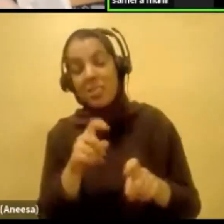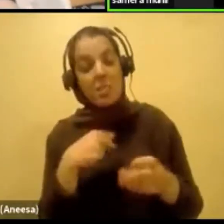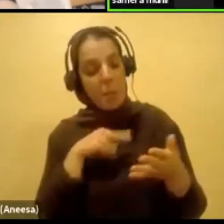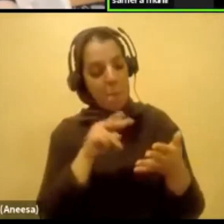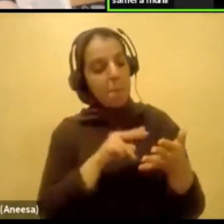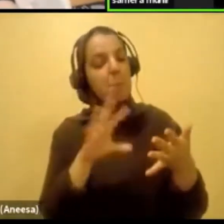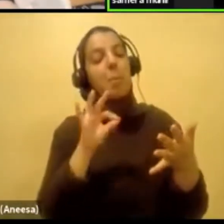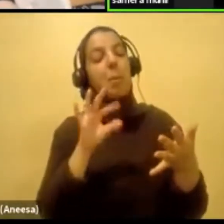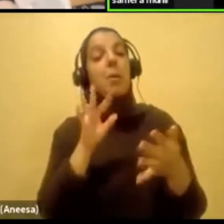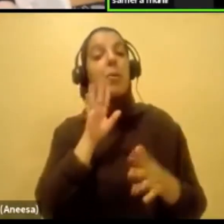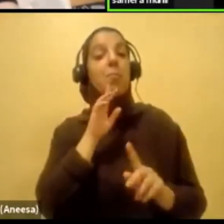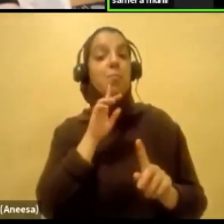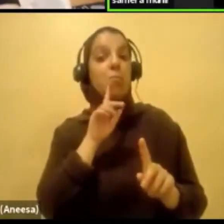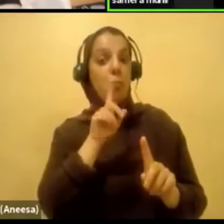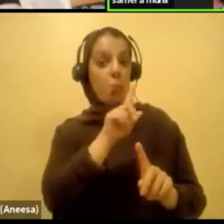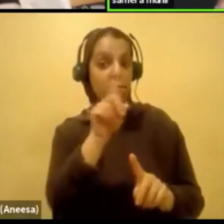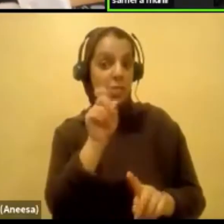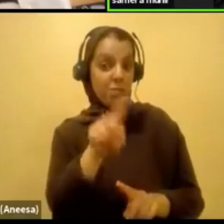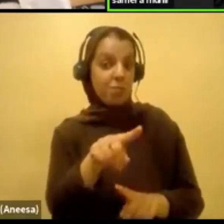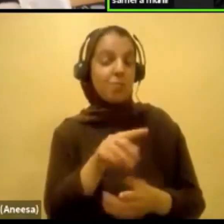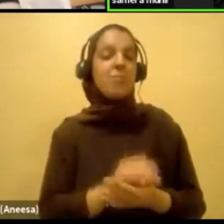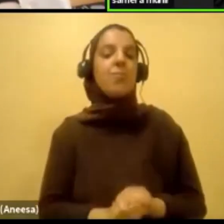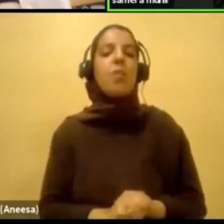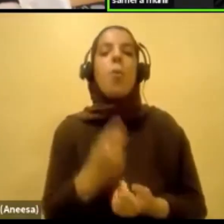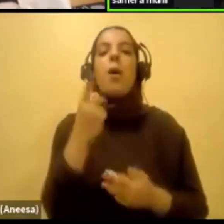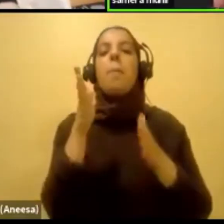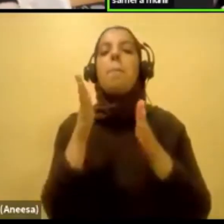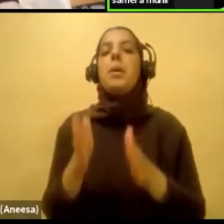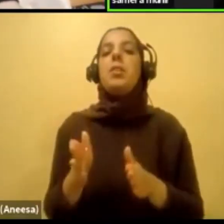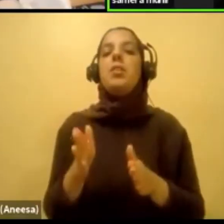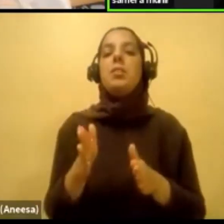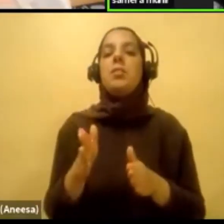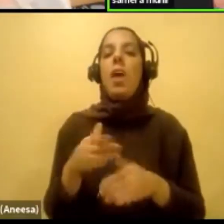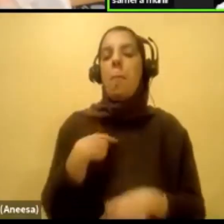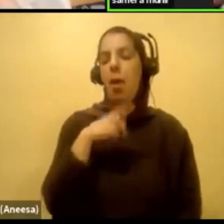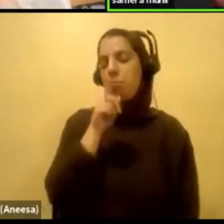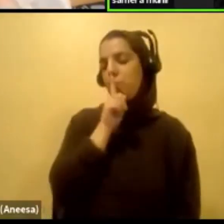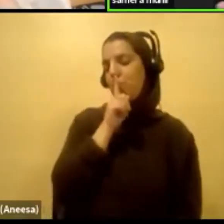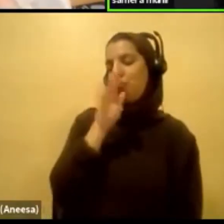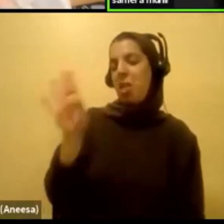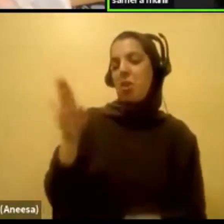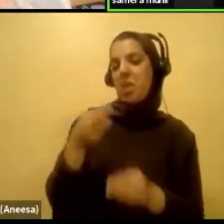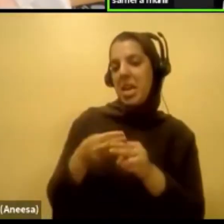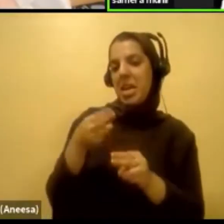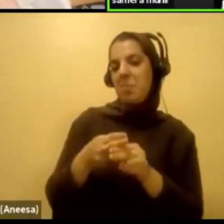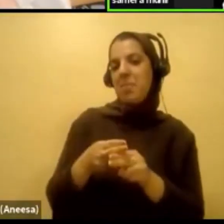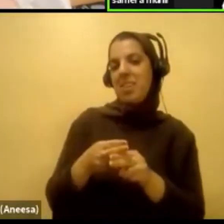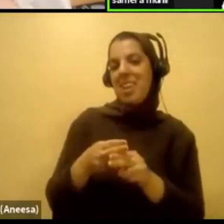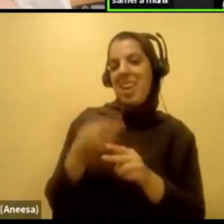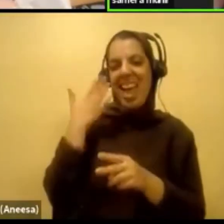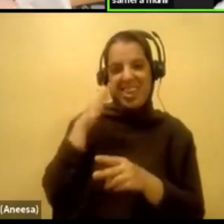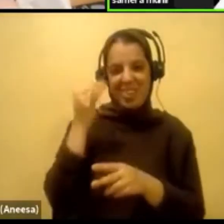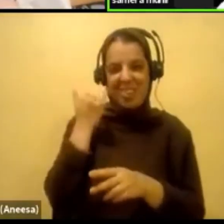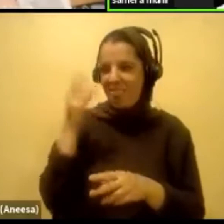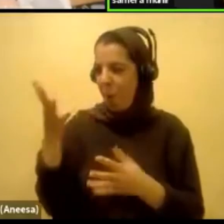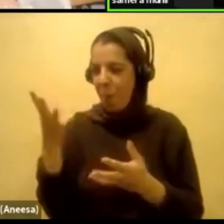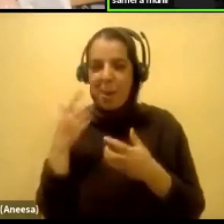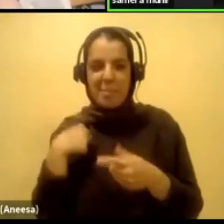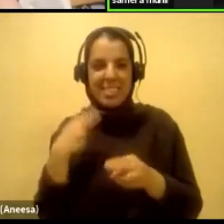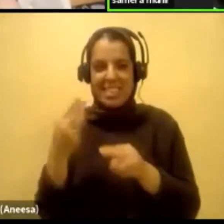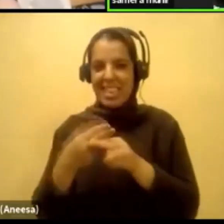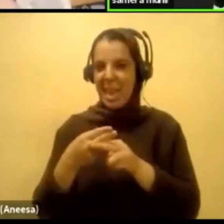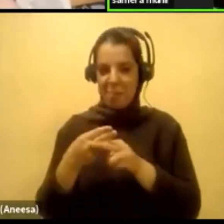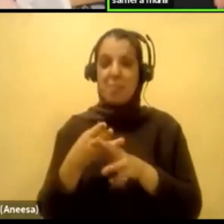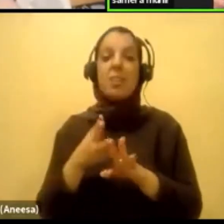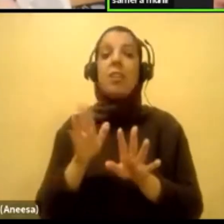Um, so there's one person and I'm just not going to say names because I don't know if they want me to. I'll just not. But